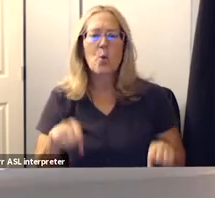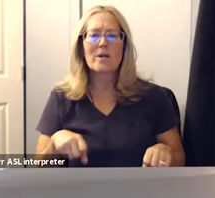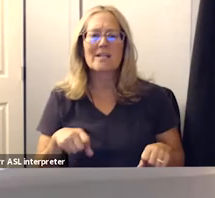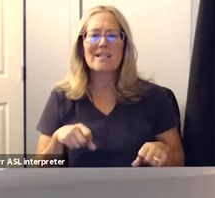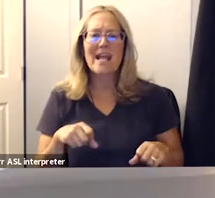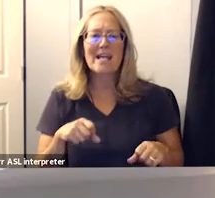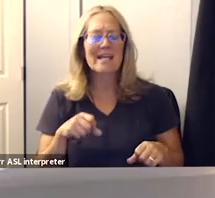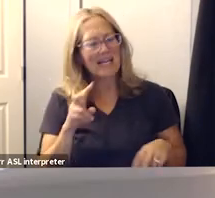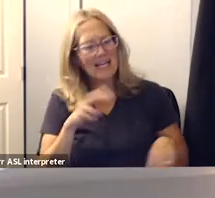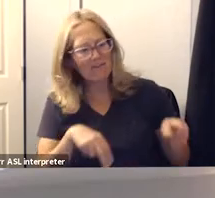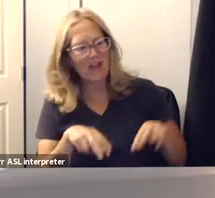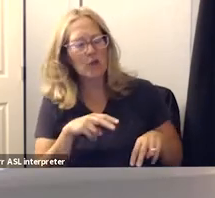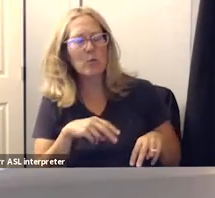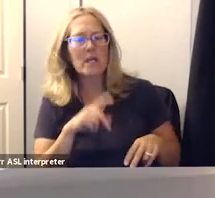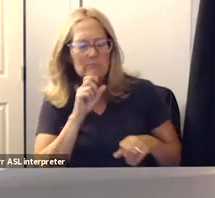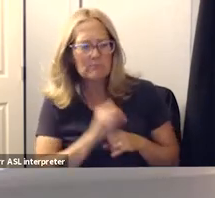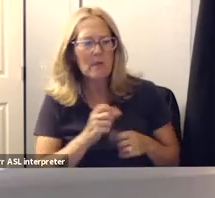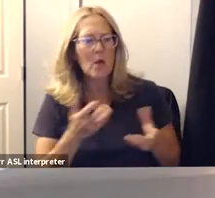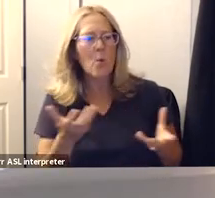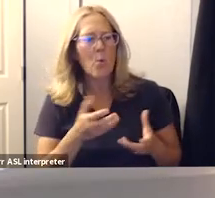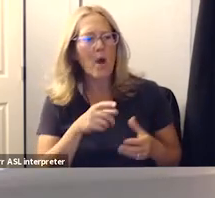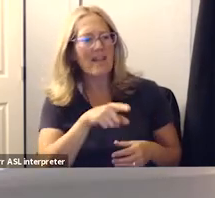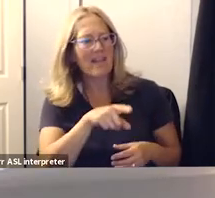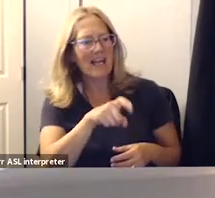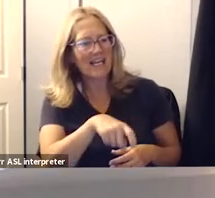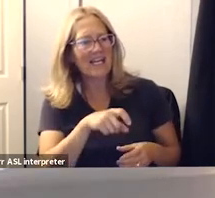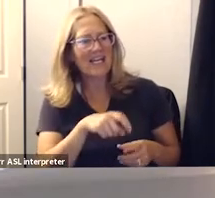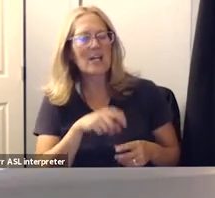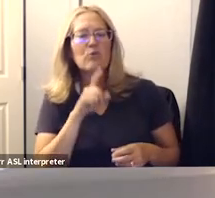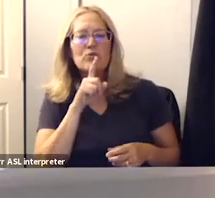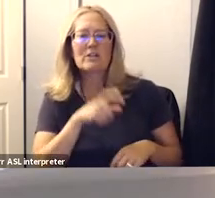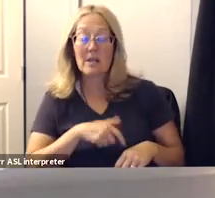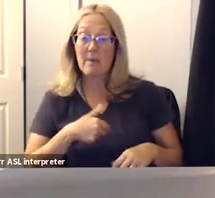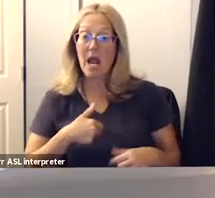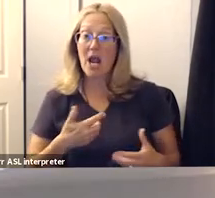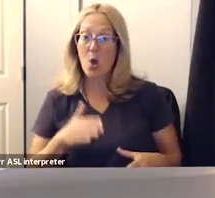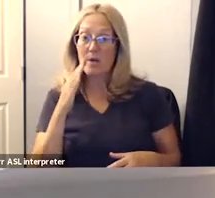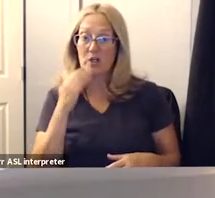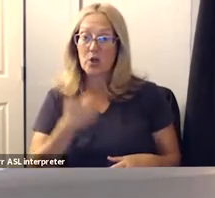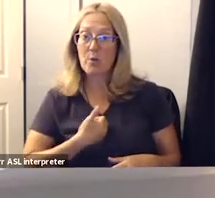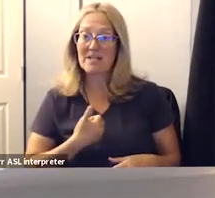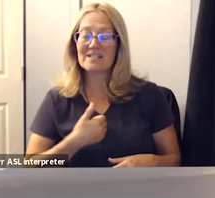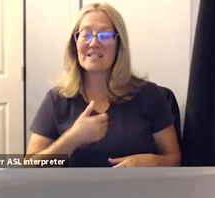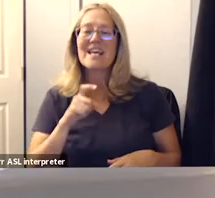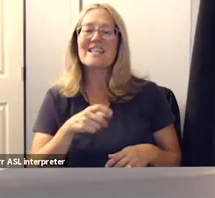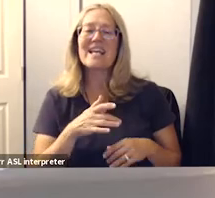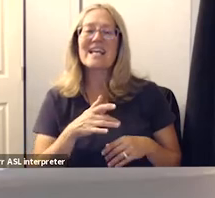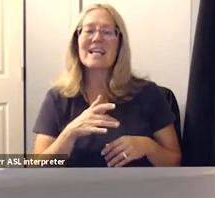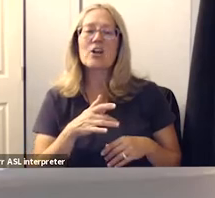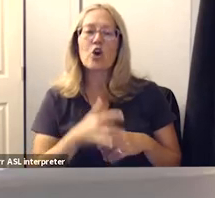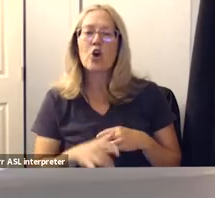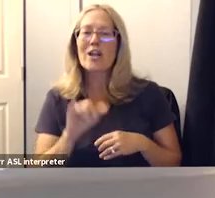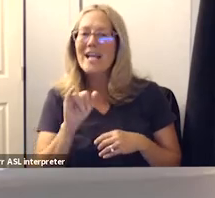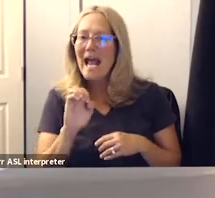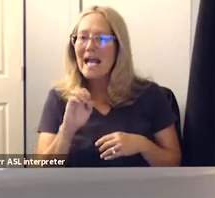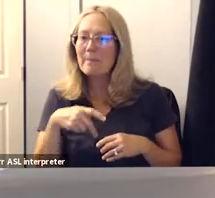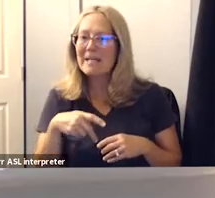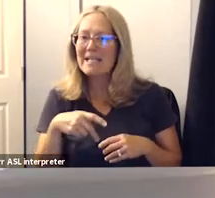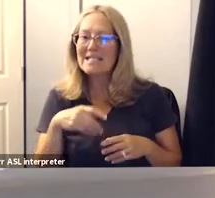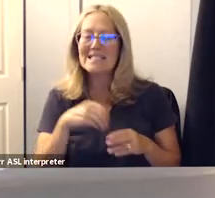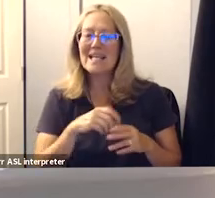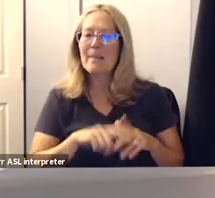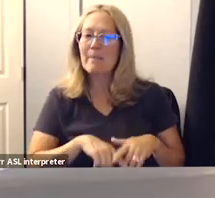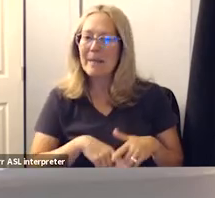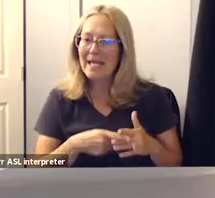really evaluate what these kids need in real time i know what they need they need early uh ieps right in the very